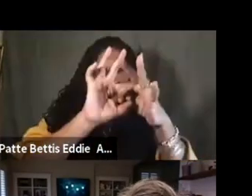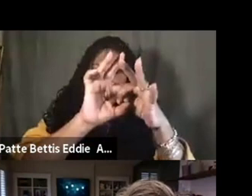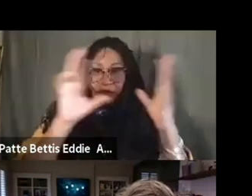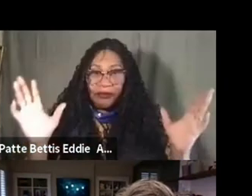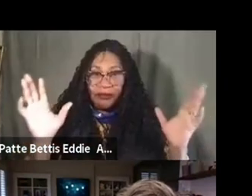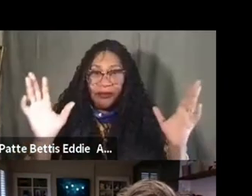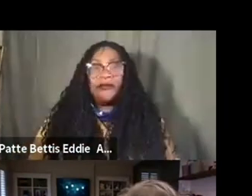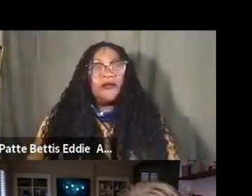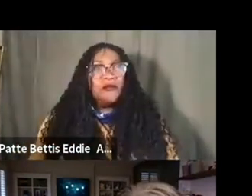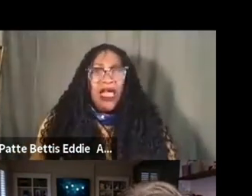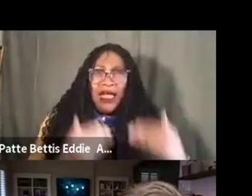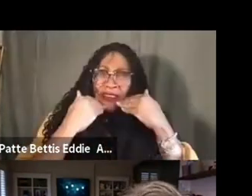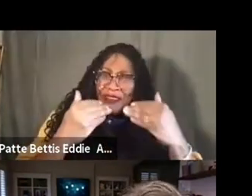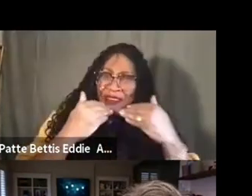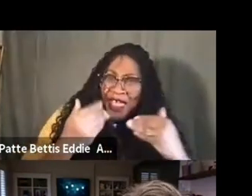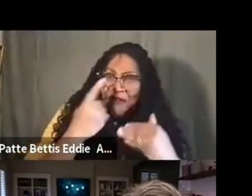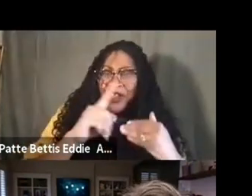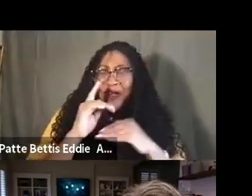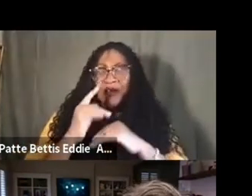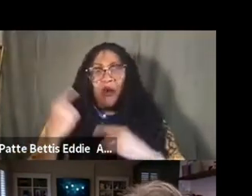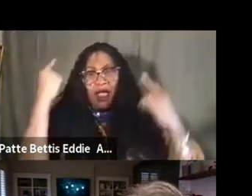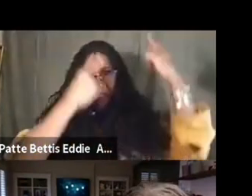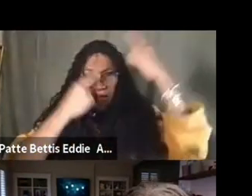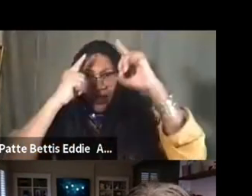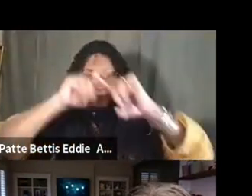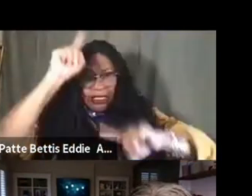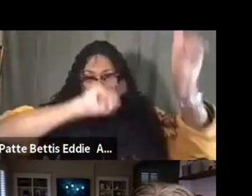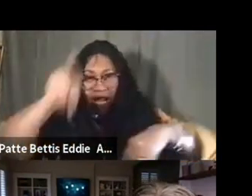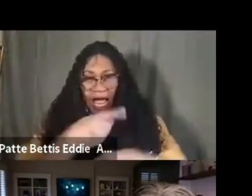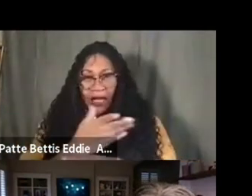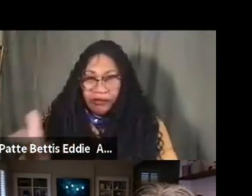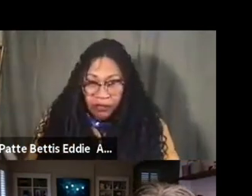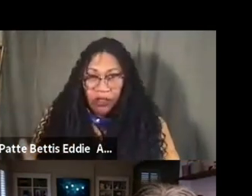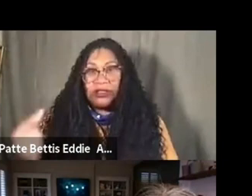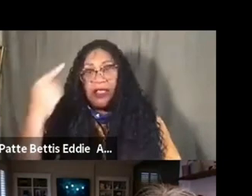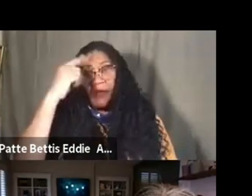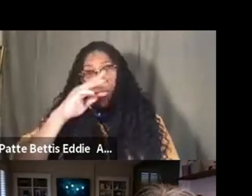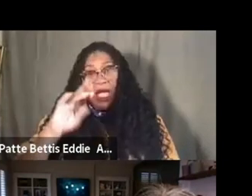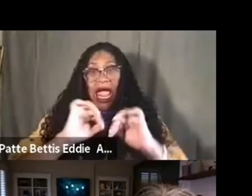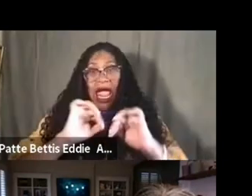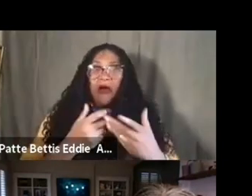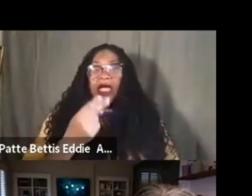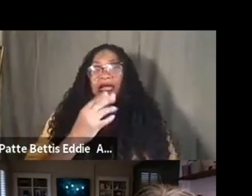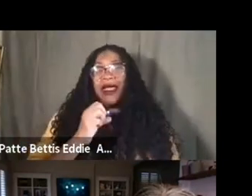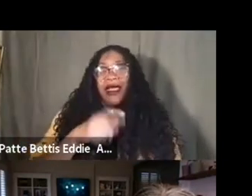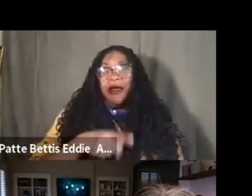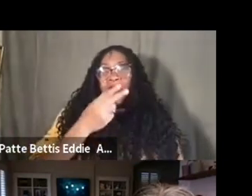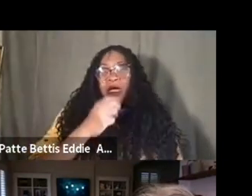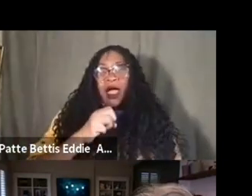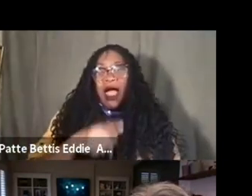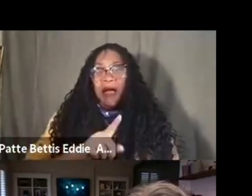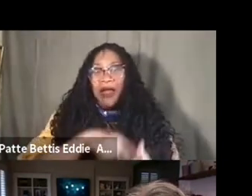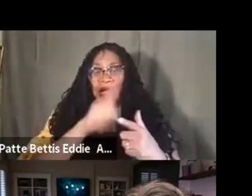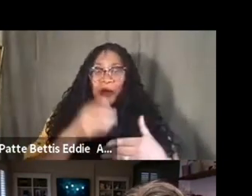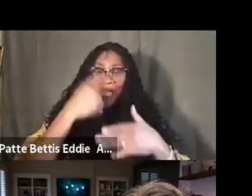Thank you, thank you for that, yeah, thinking about that variety of sources, thinking about, like, hip-hop teaches us how to lie in the cut,